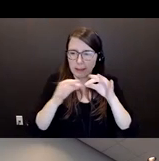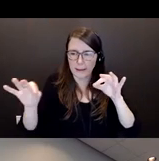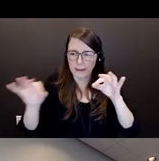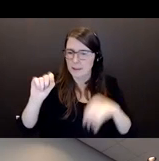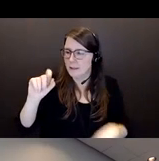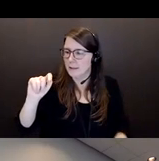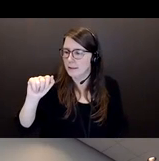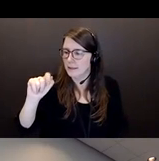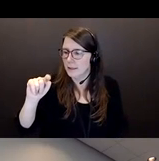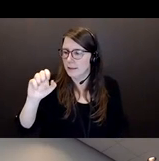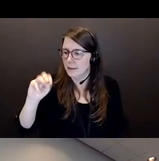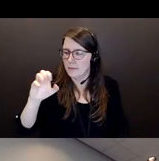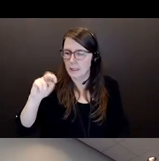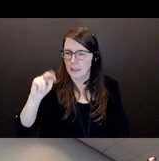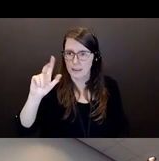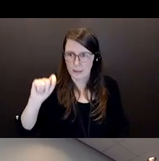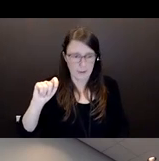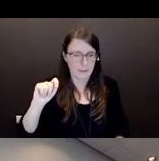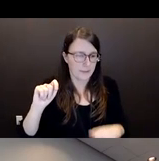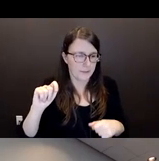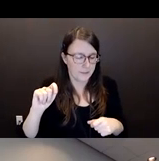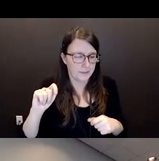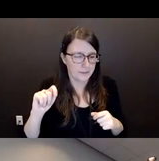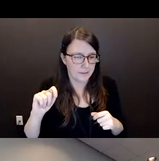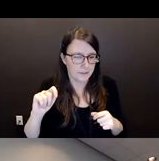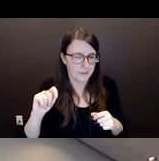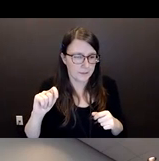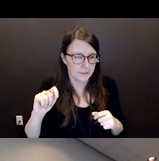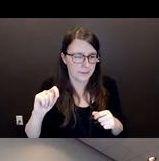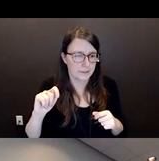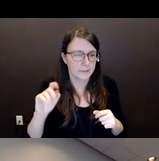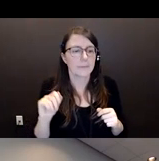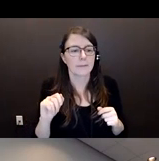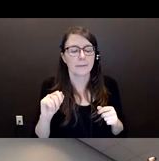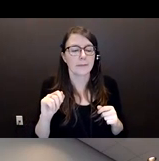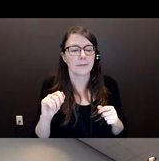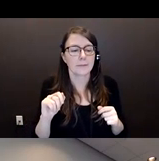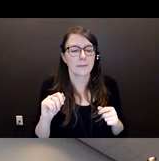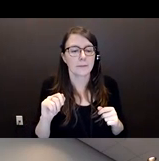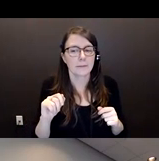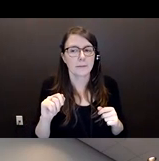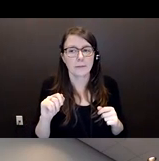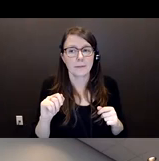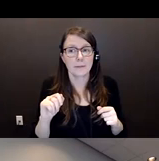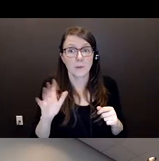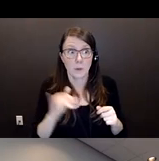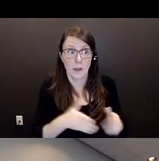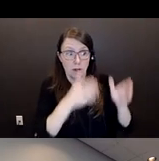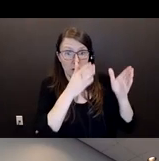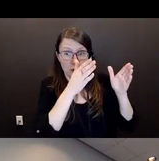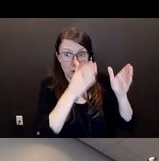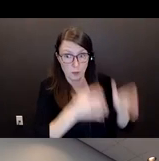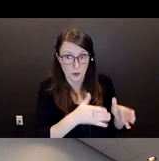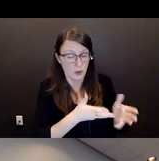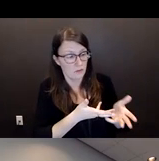is to realize that we're interviewing today may not be the same individual that